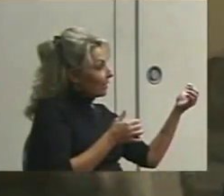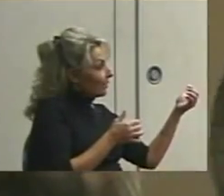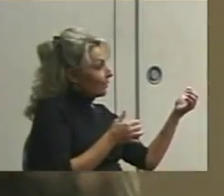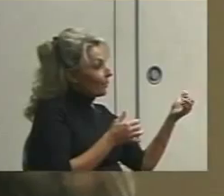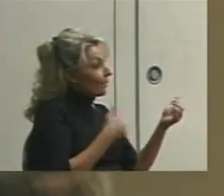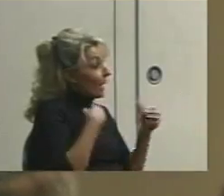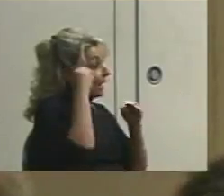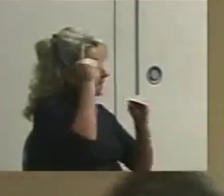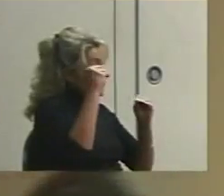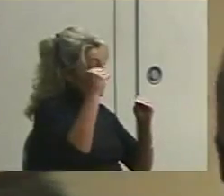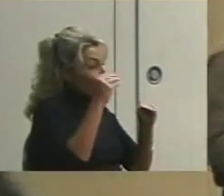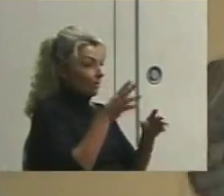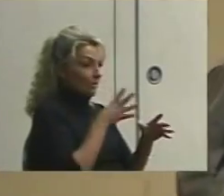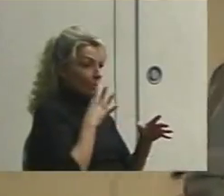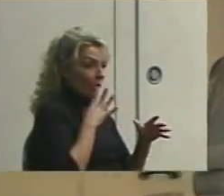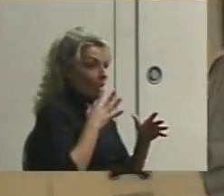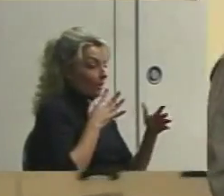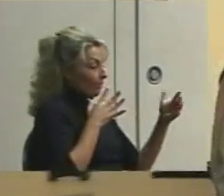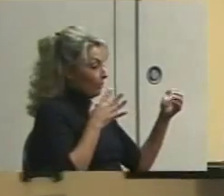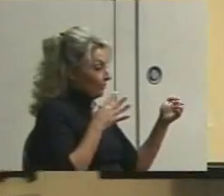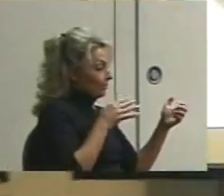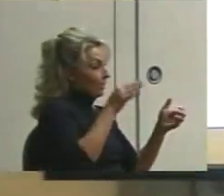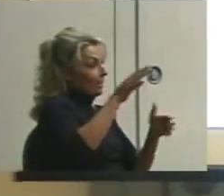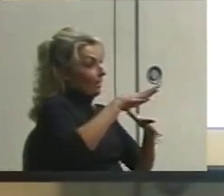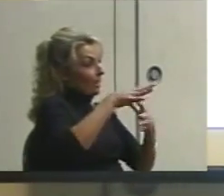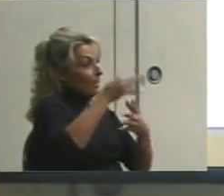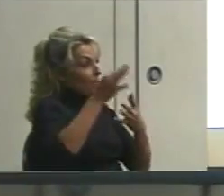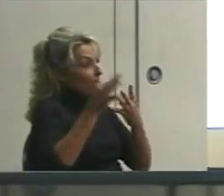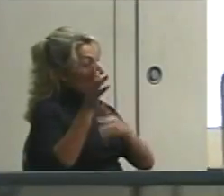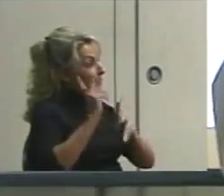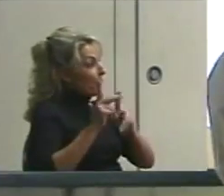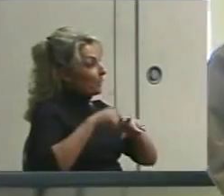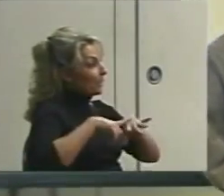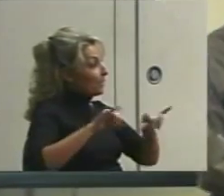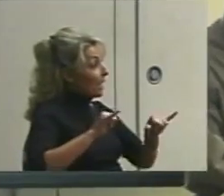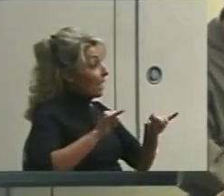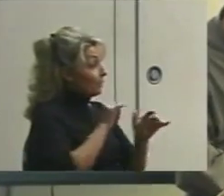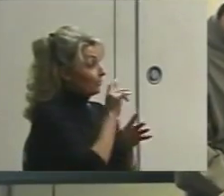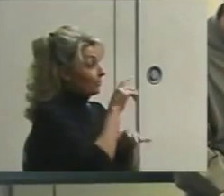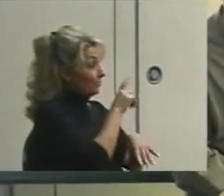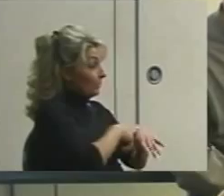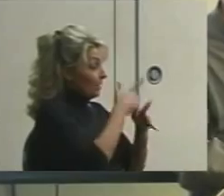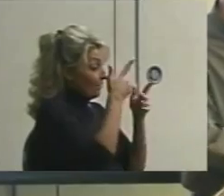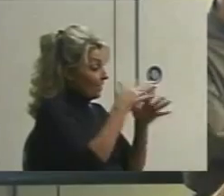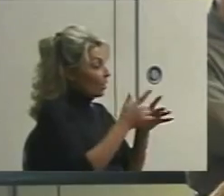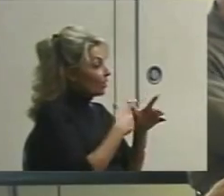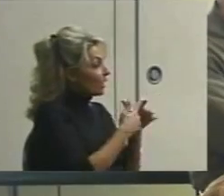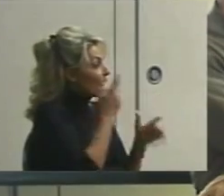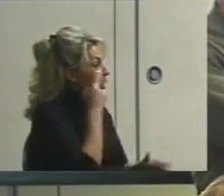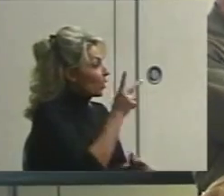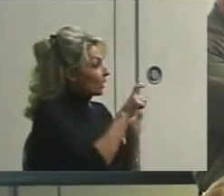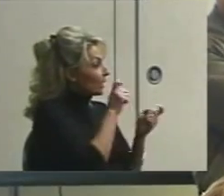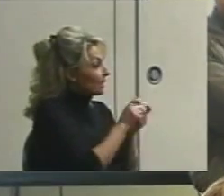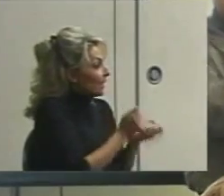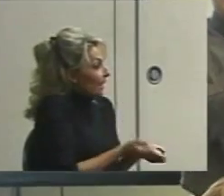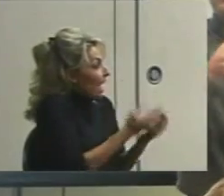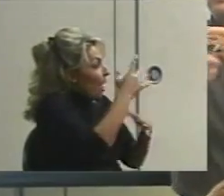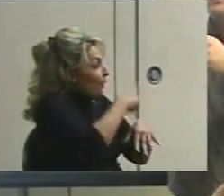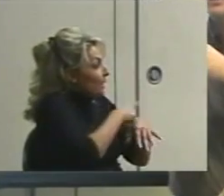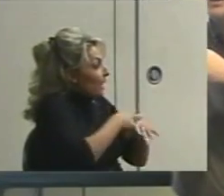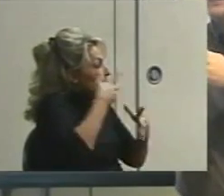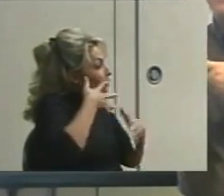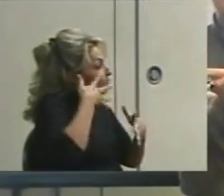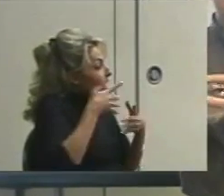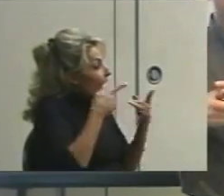I can teach, I can talk, I can call on people. And at the end of a period of time, I can look on this and it will tell me exactly how many times it happened.